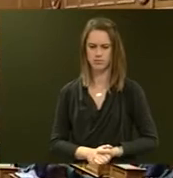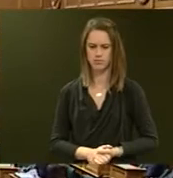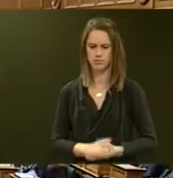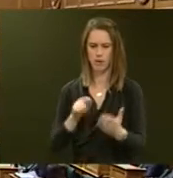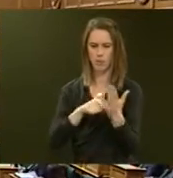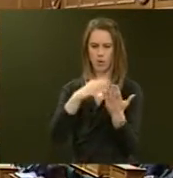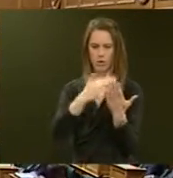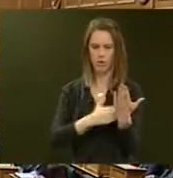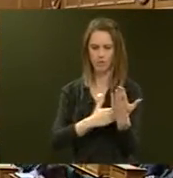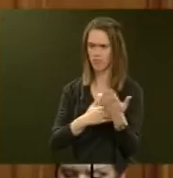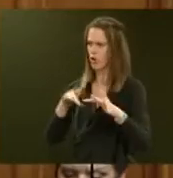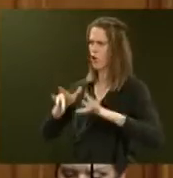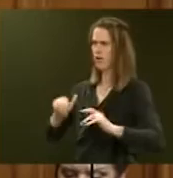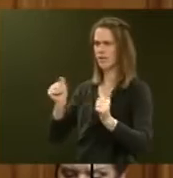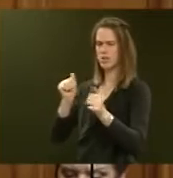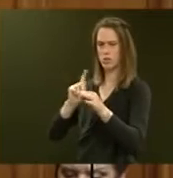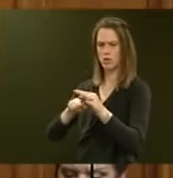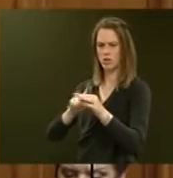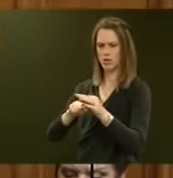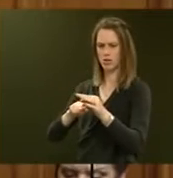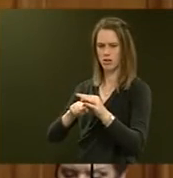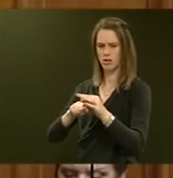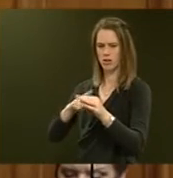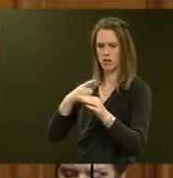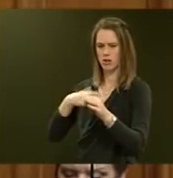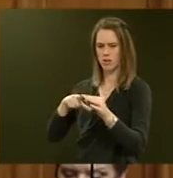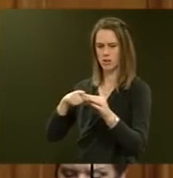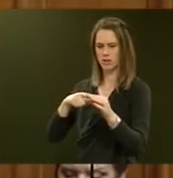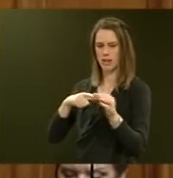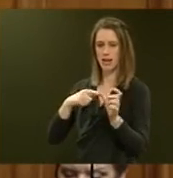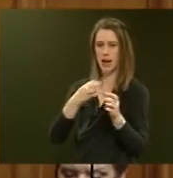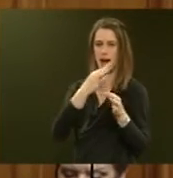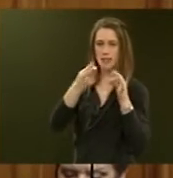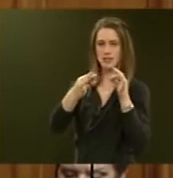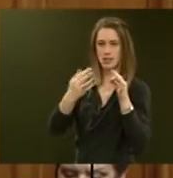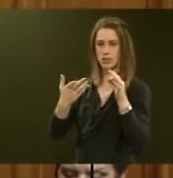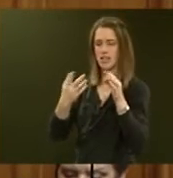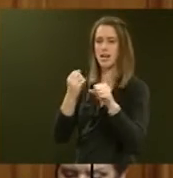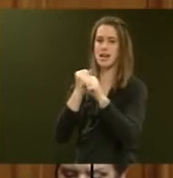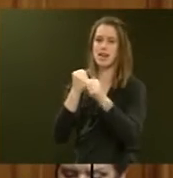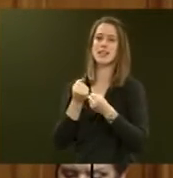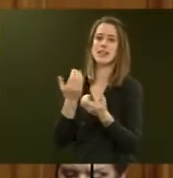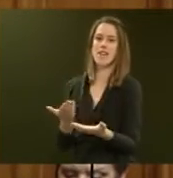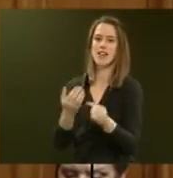I haven't finished the question because it's got a given. That was the point. you're not allowed givens.